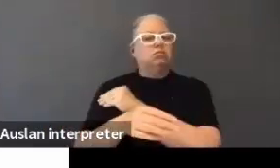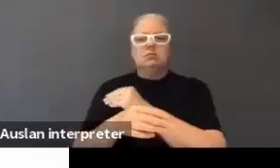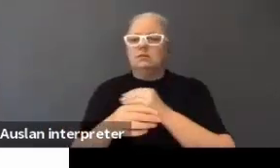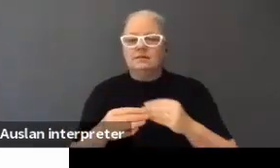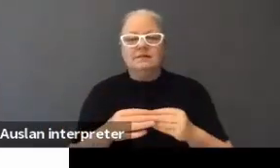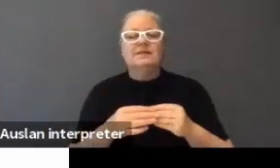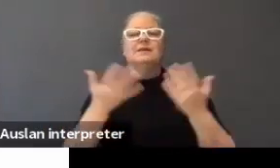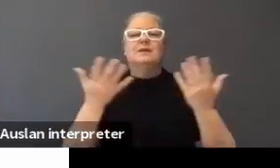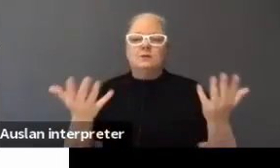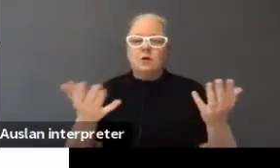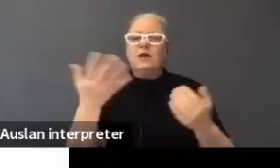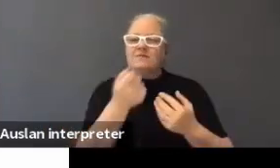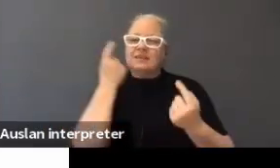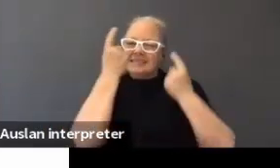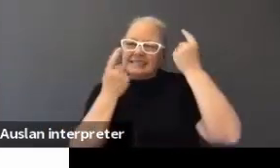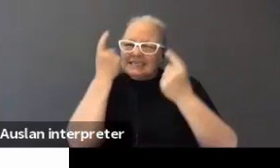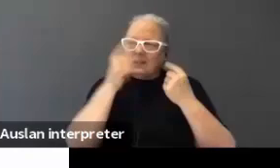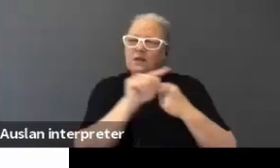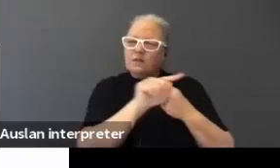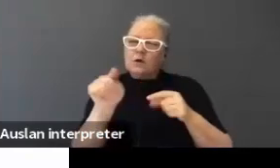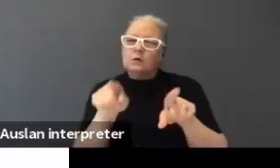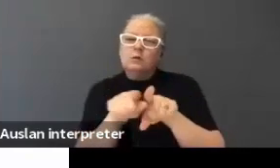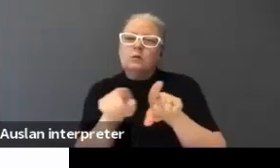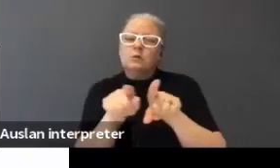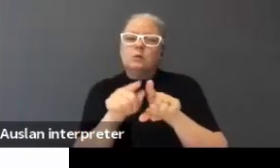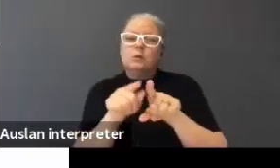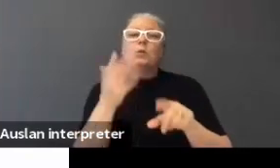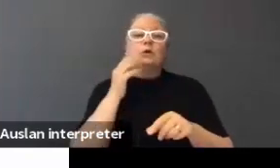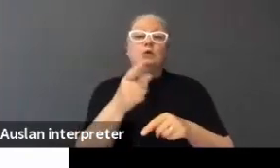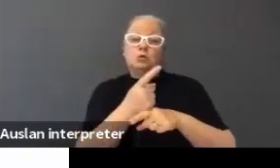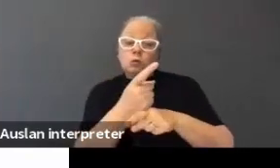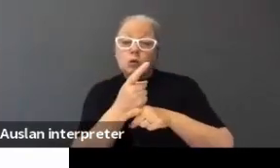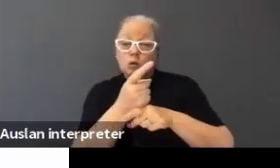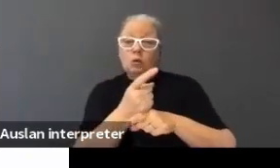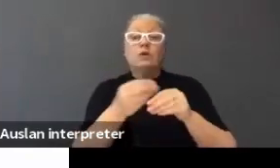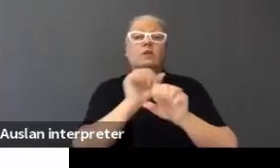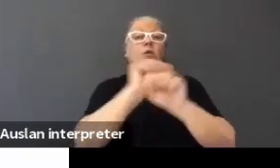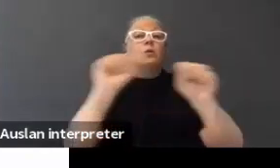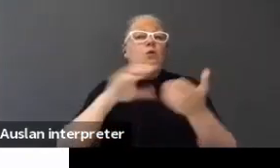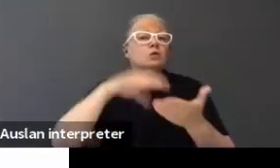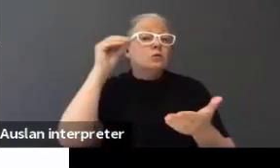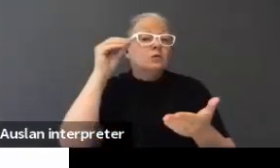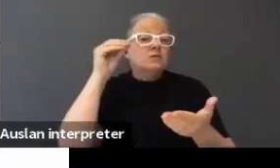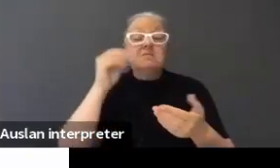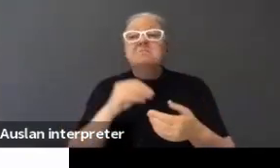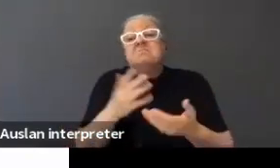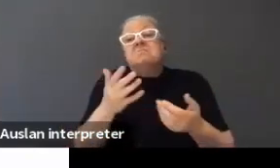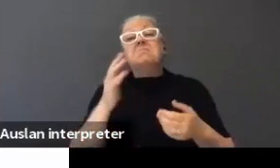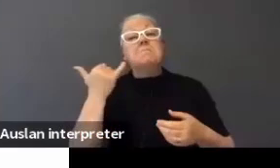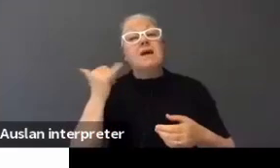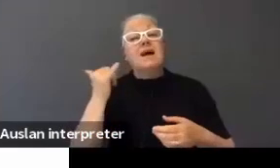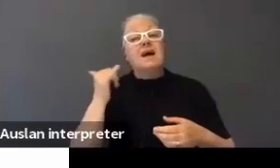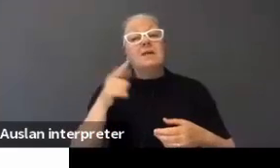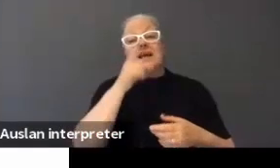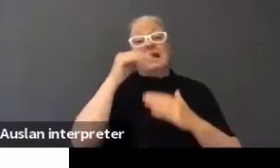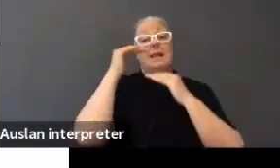So, there are considerations you may have to have in discussion with your students as well. Maybe they limit the number of